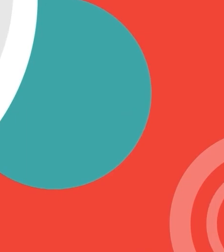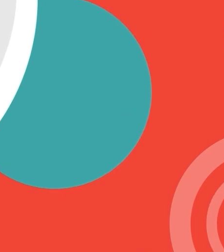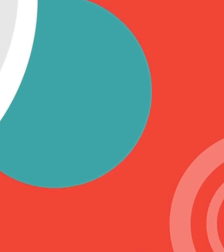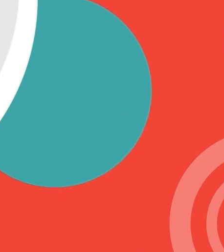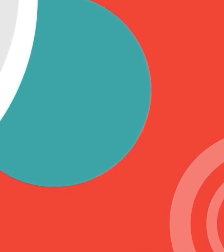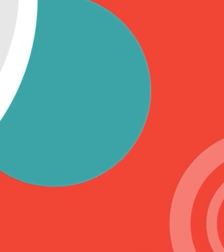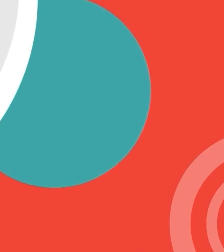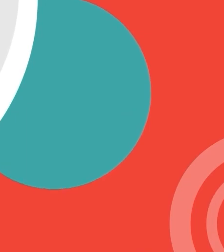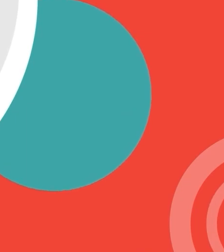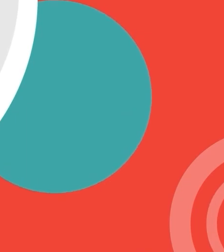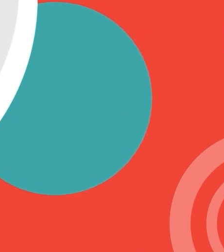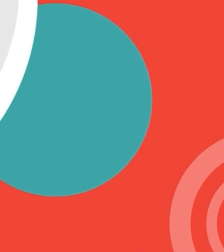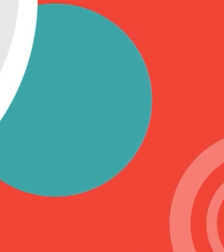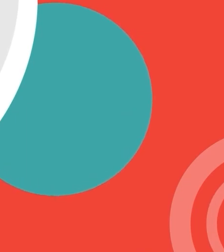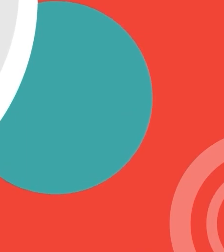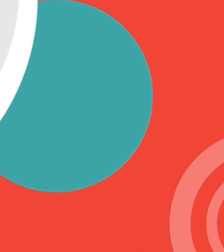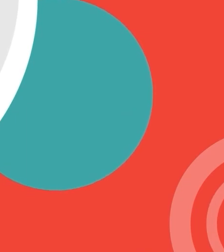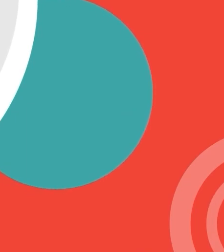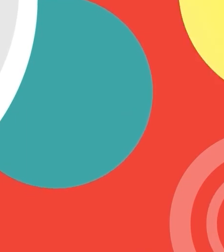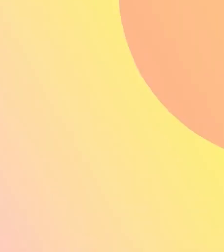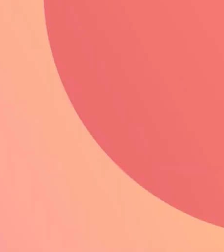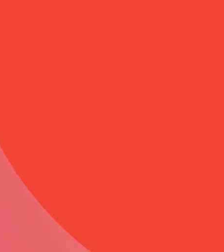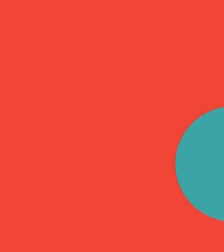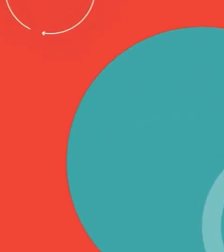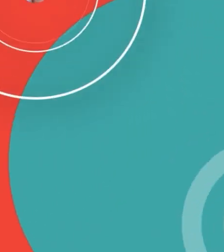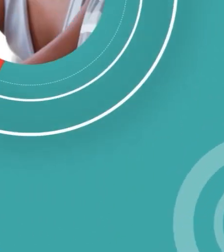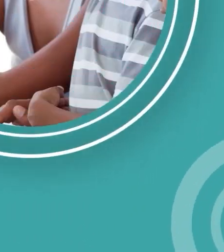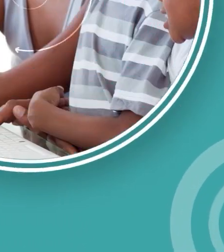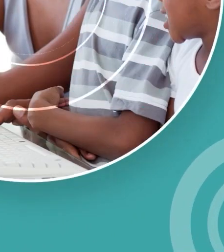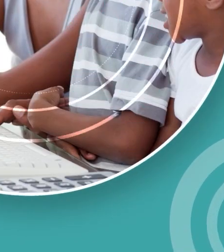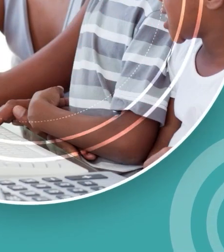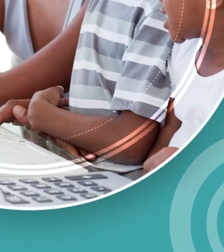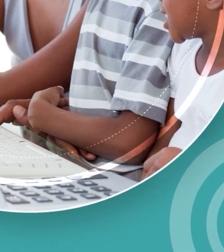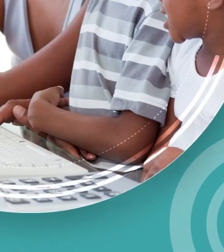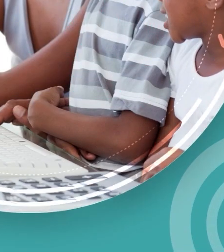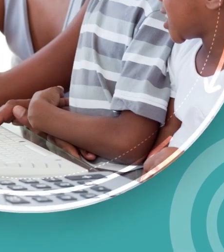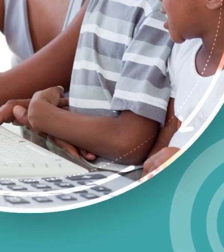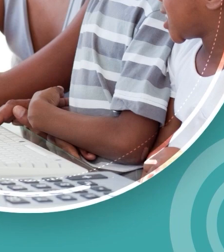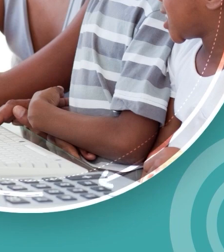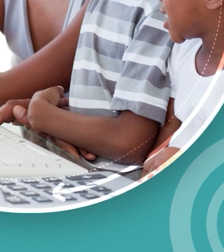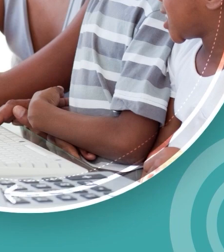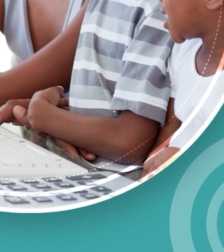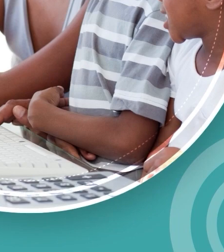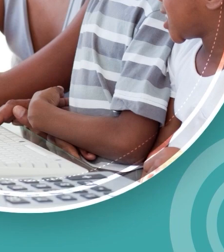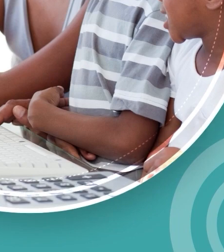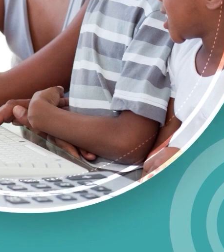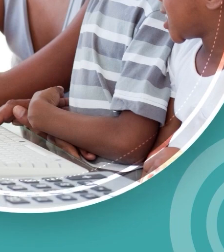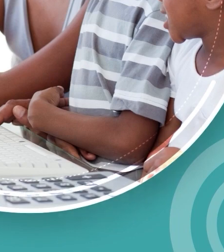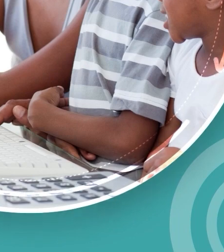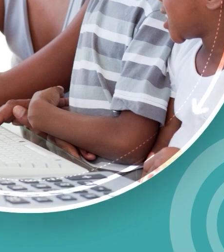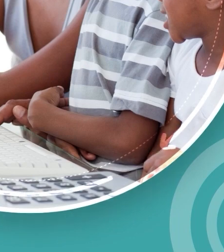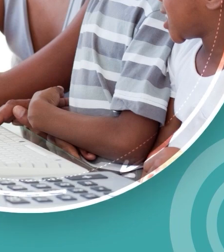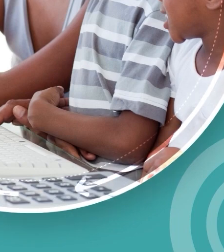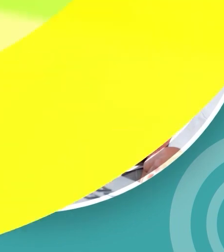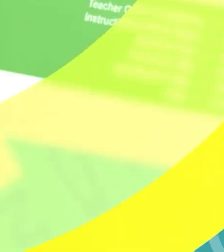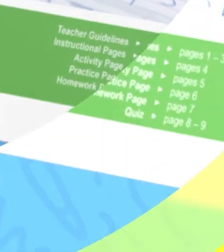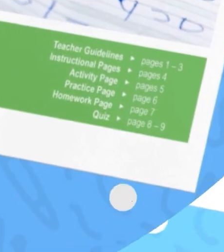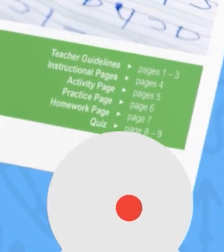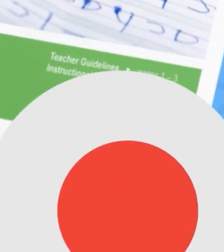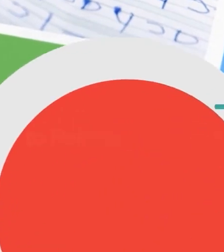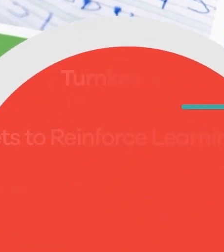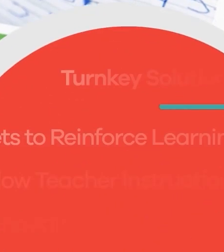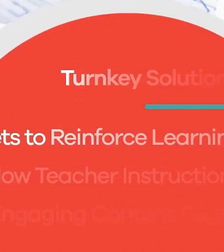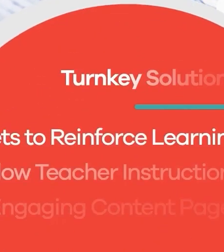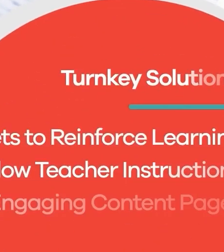Hope you had fun learning with us. Visit us at LearnBright.org for thousands of free resources